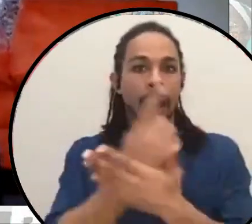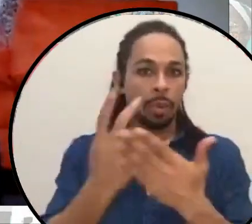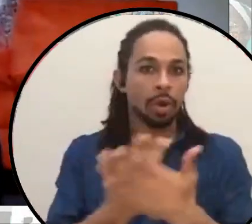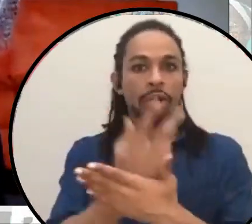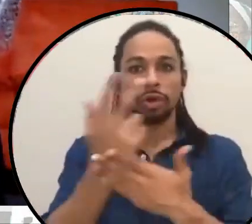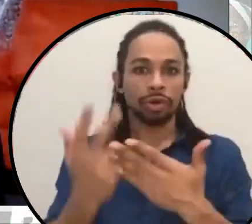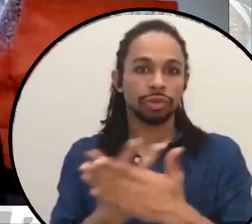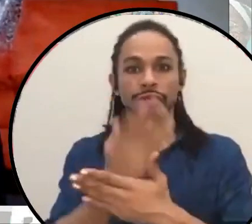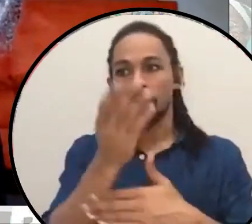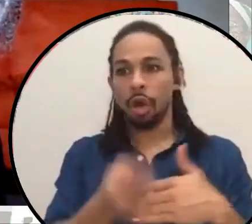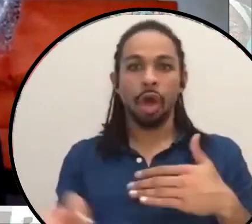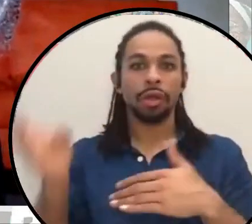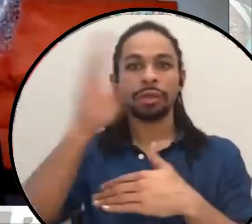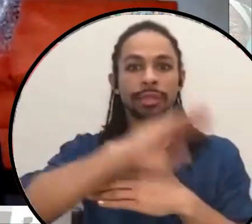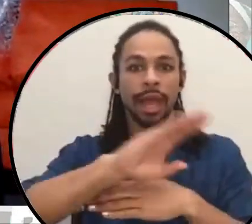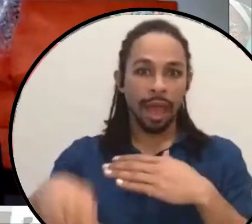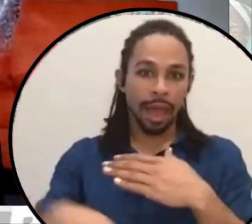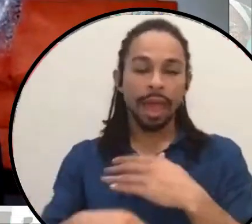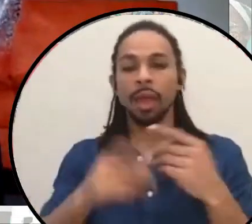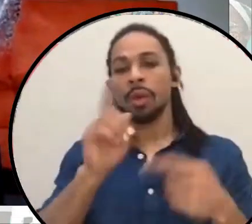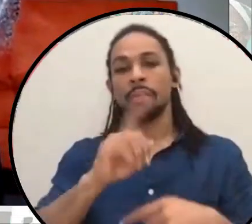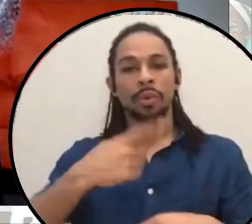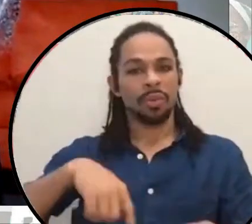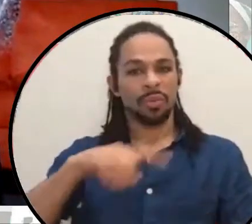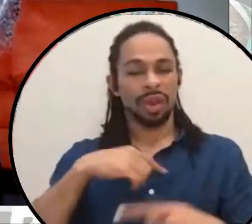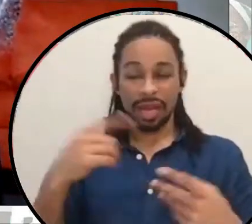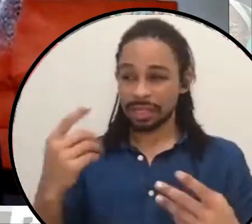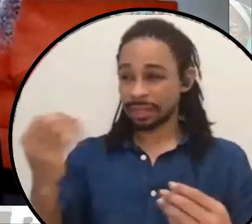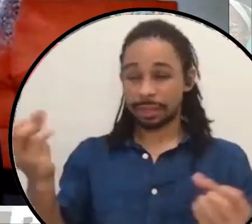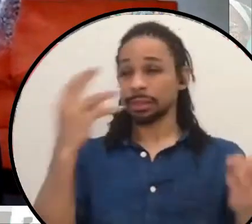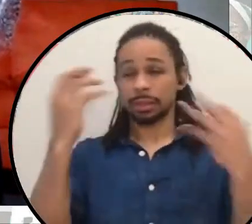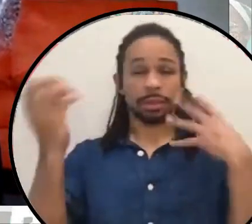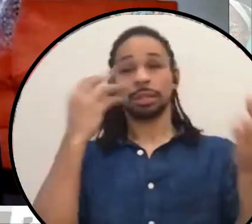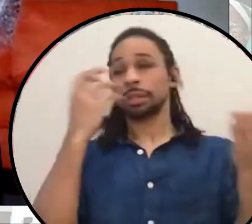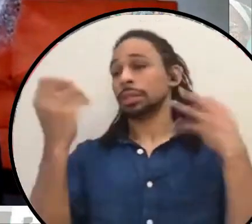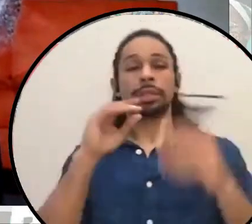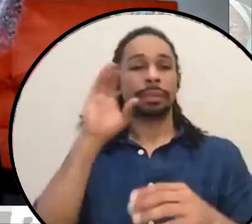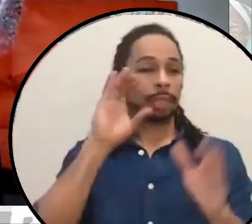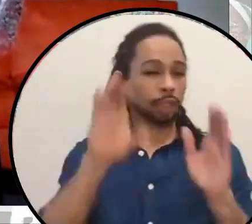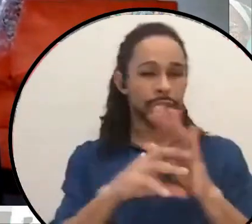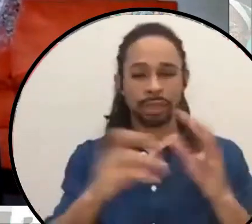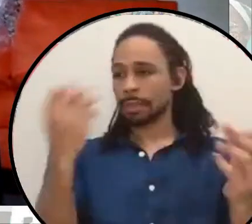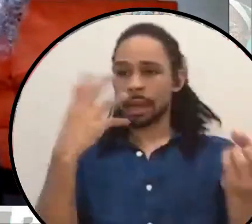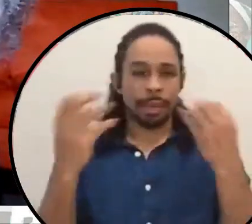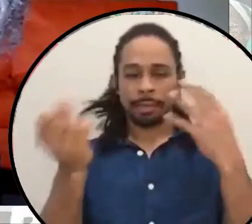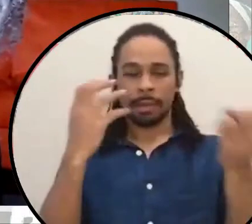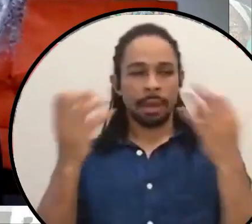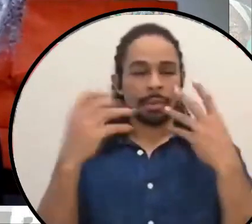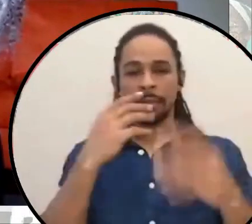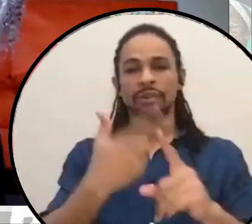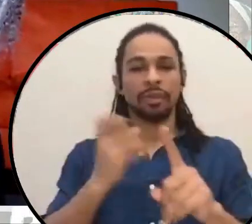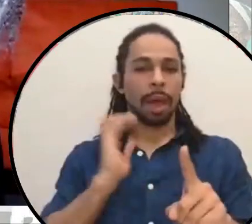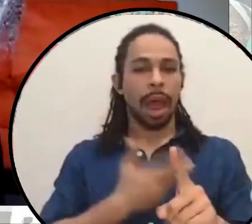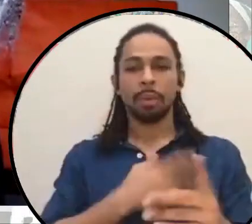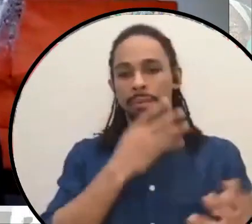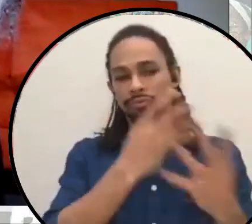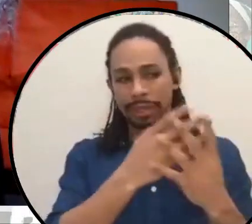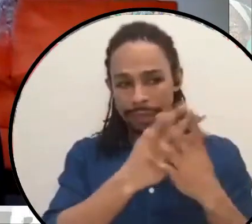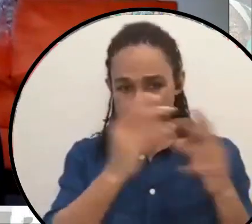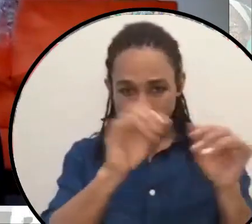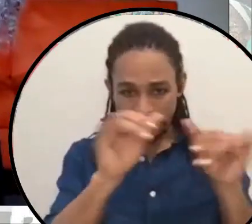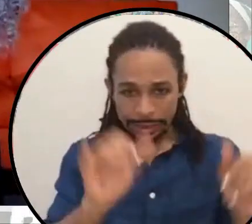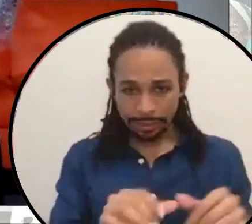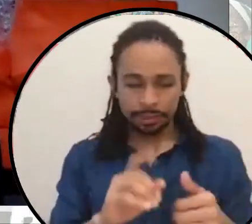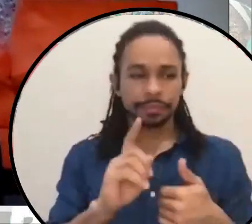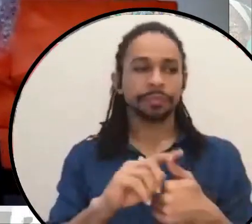subjected to, um, images that come from some, um, part of our carceral system. Uh,